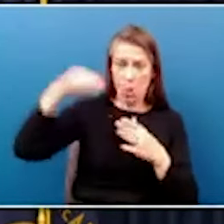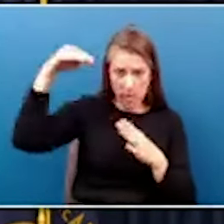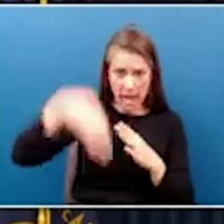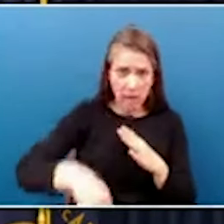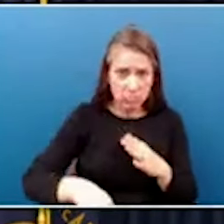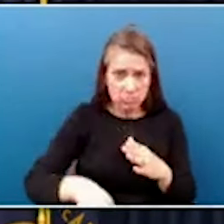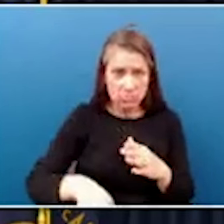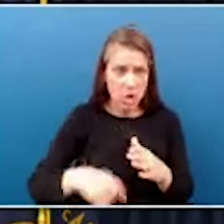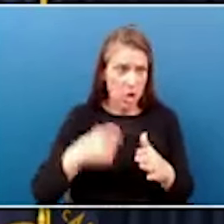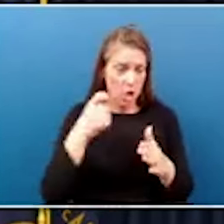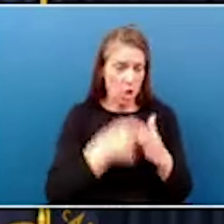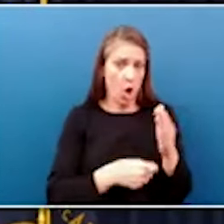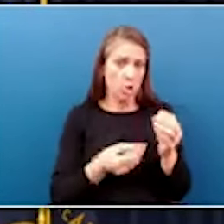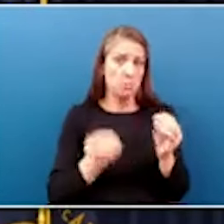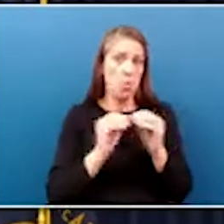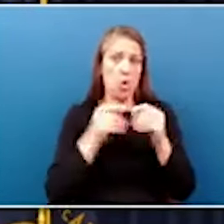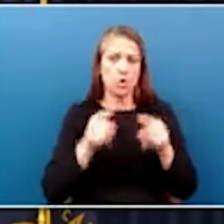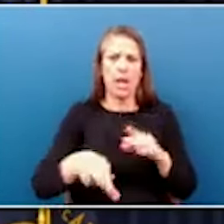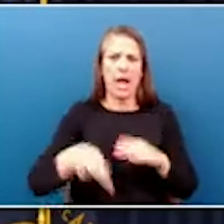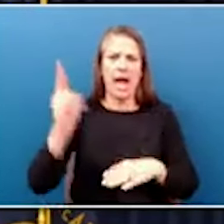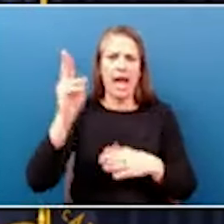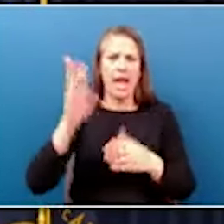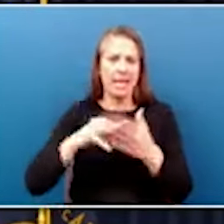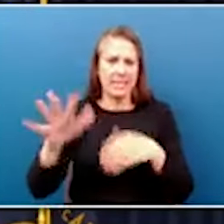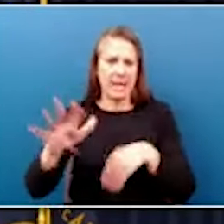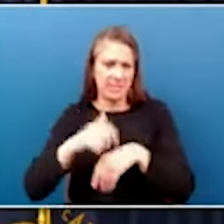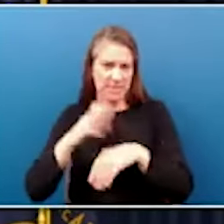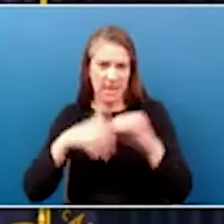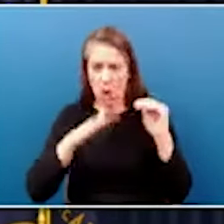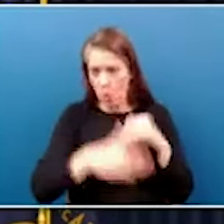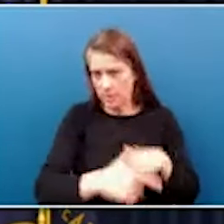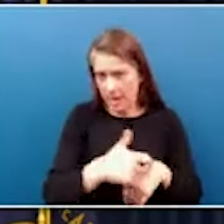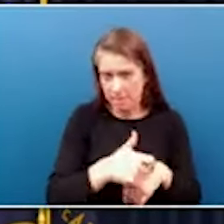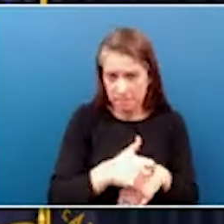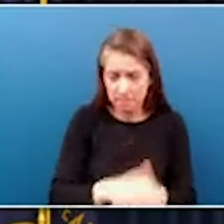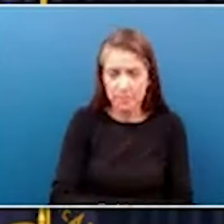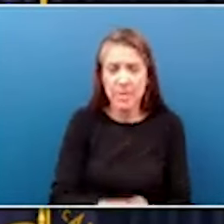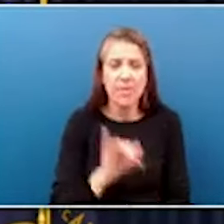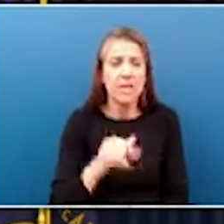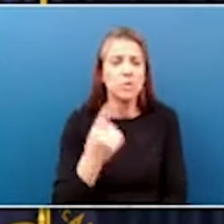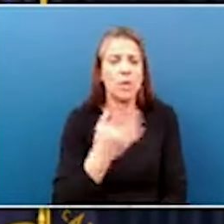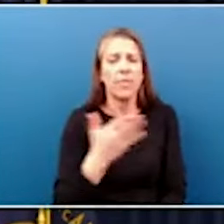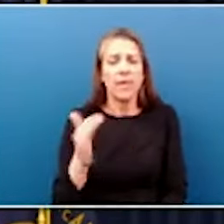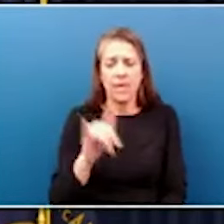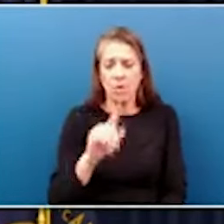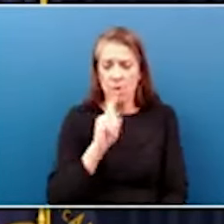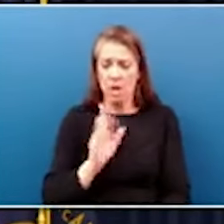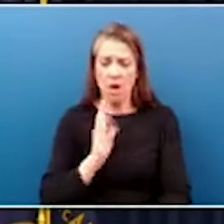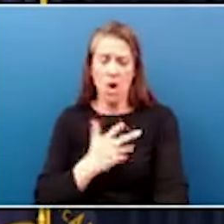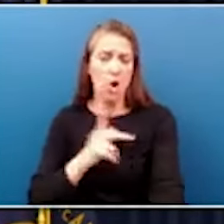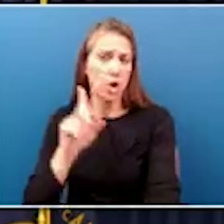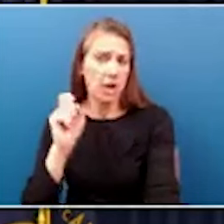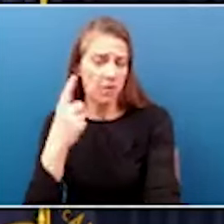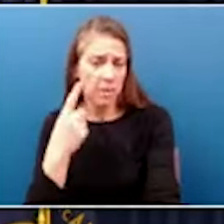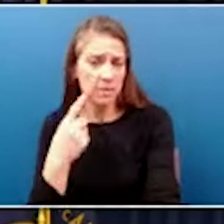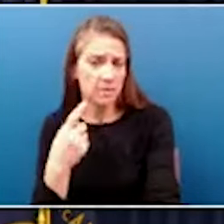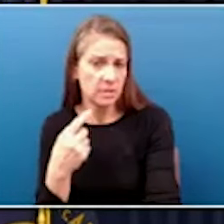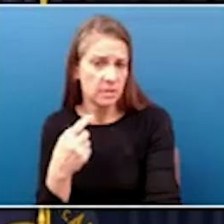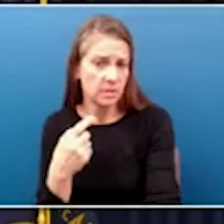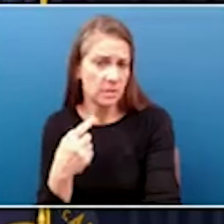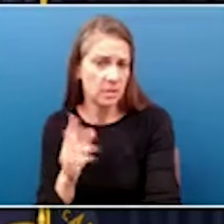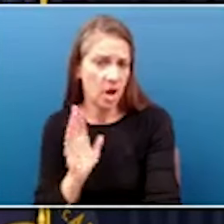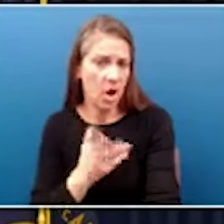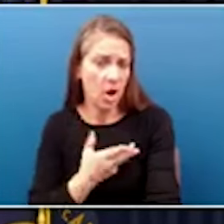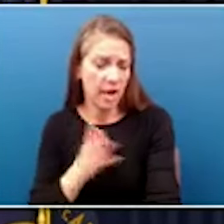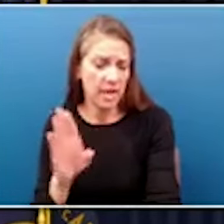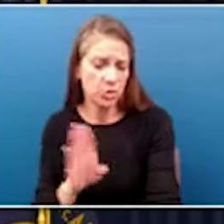at the high times than at the low. And it's one of the major things that our government and the industry is working at.